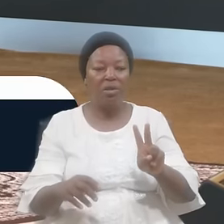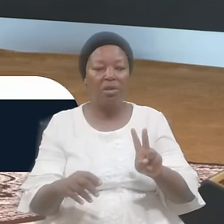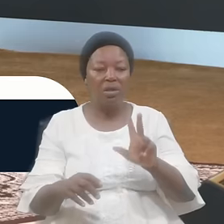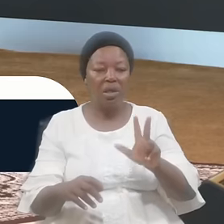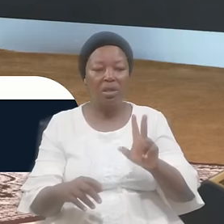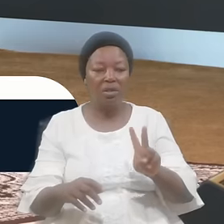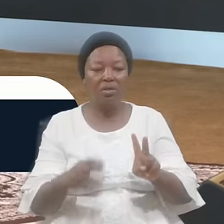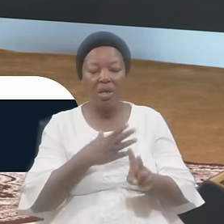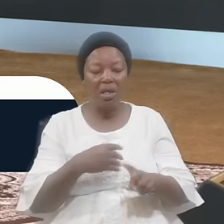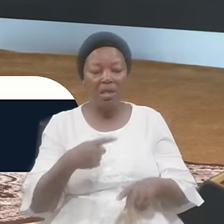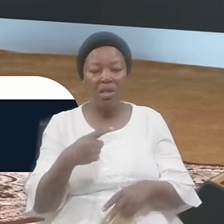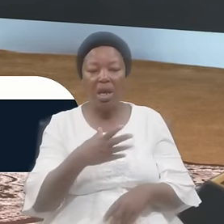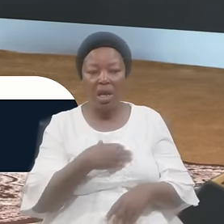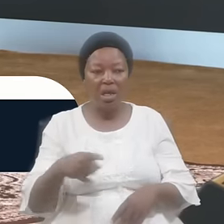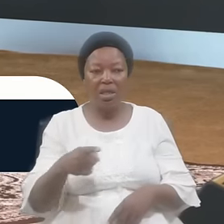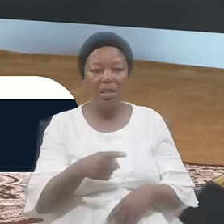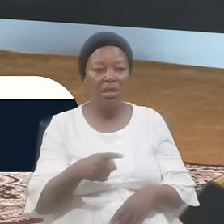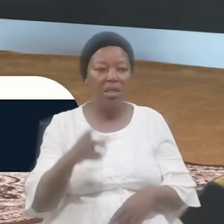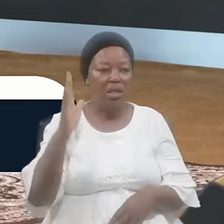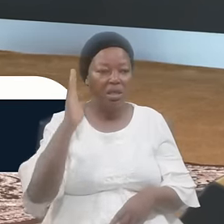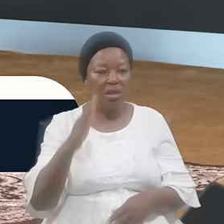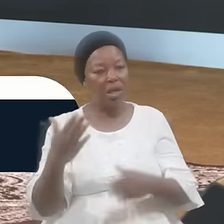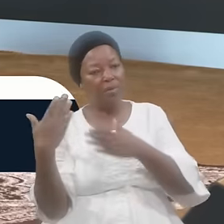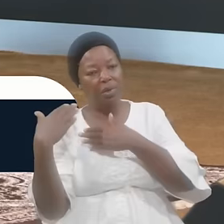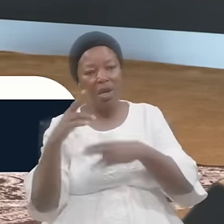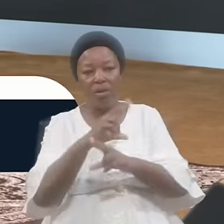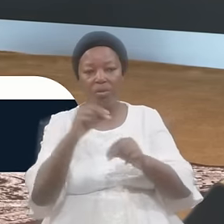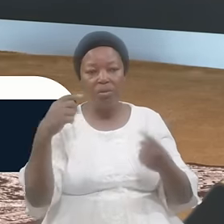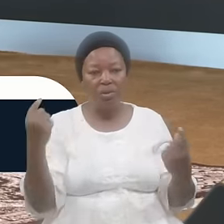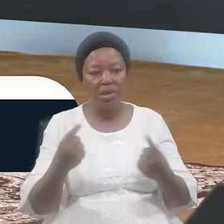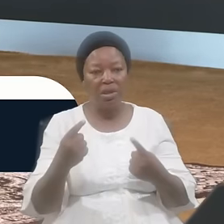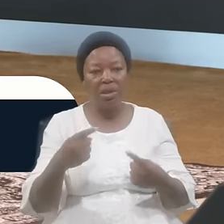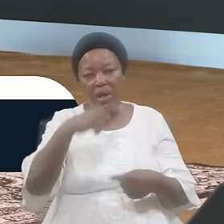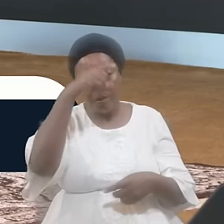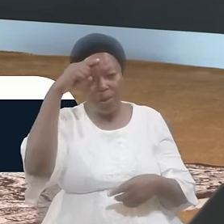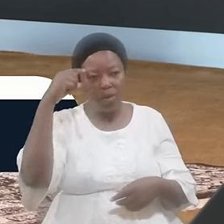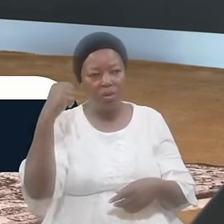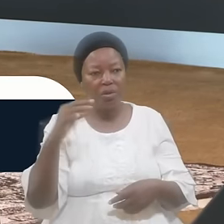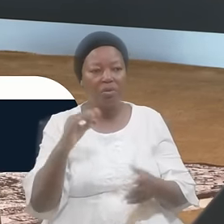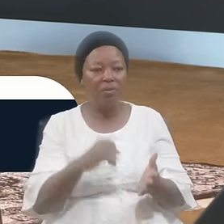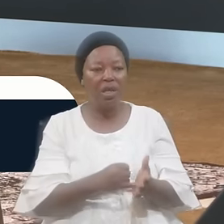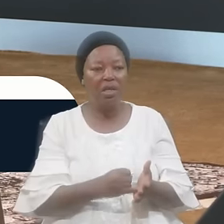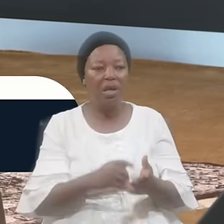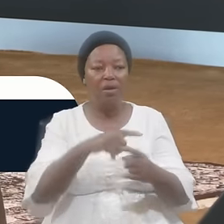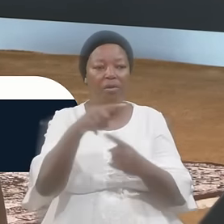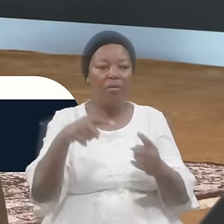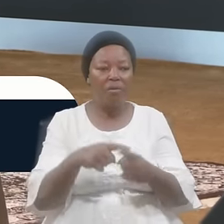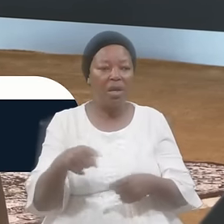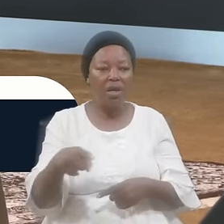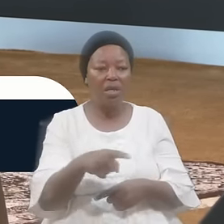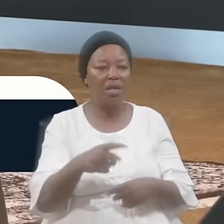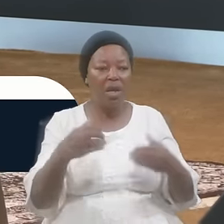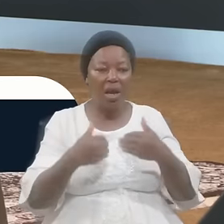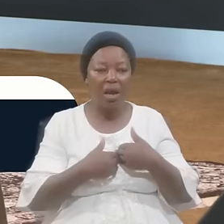says And ye shall bear This no sin By rescind of it When ye